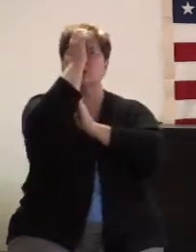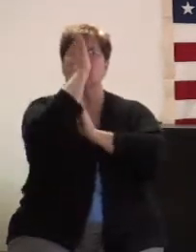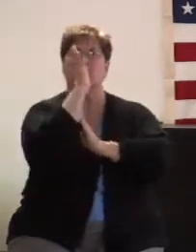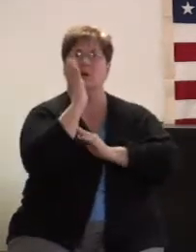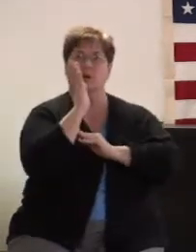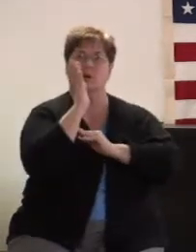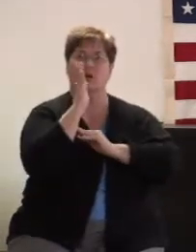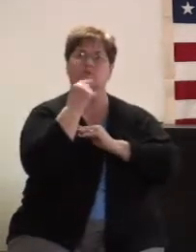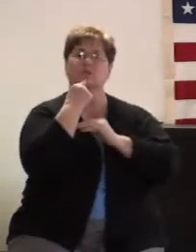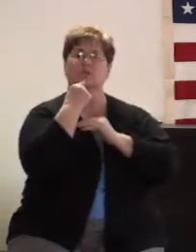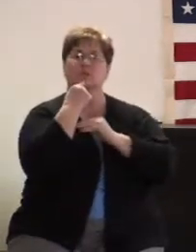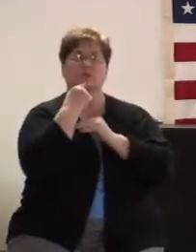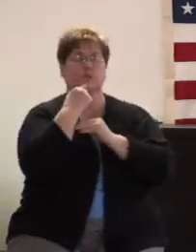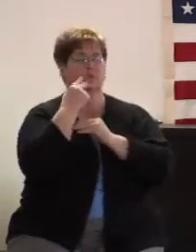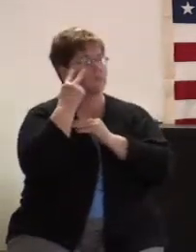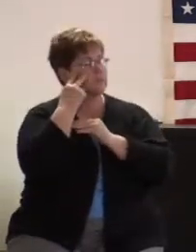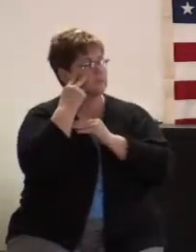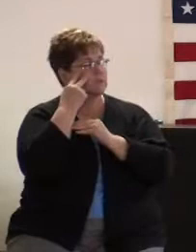you see